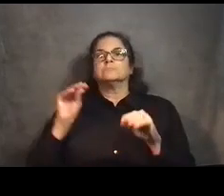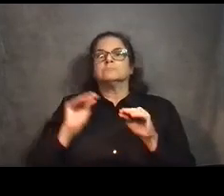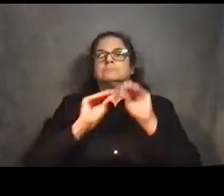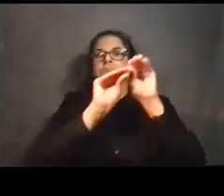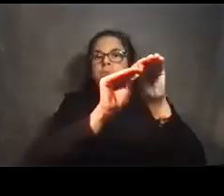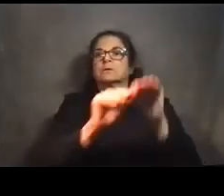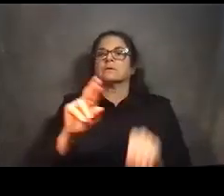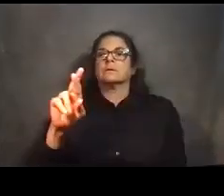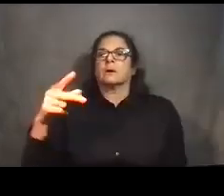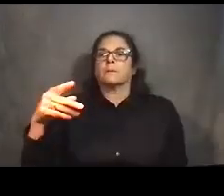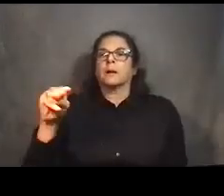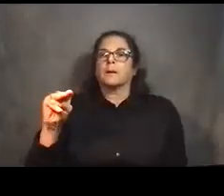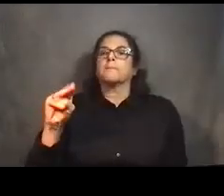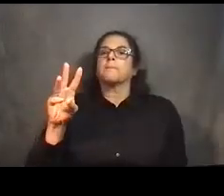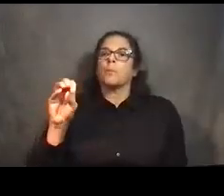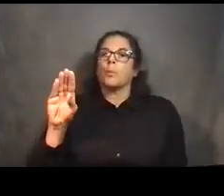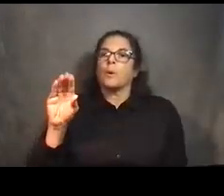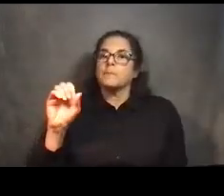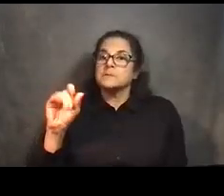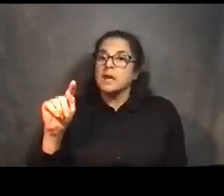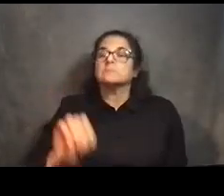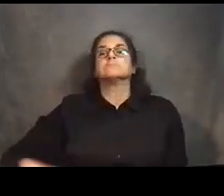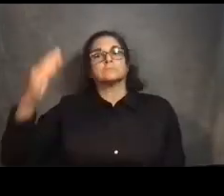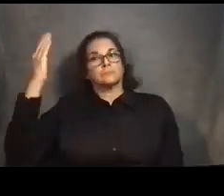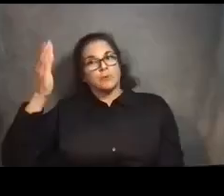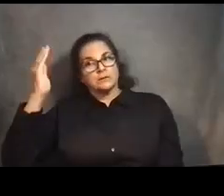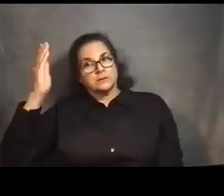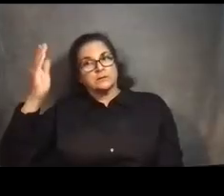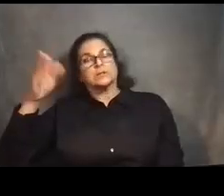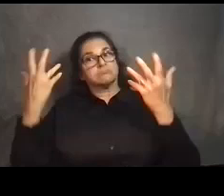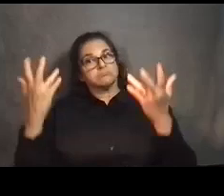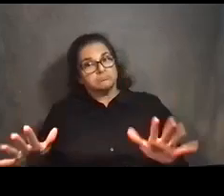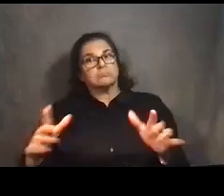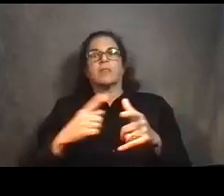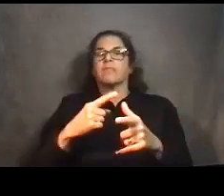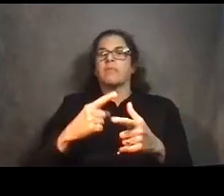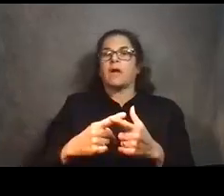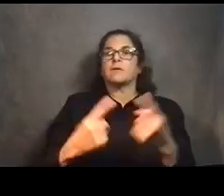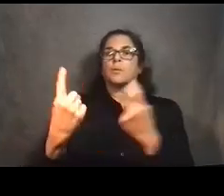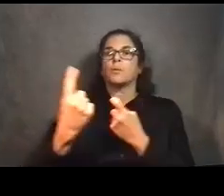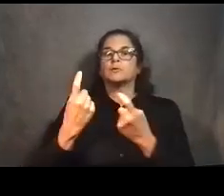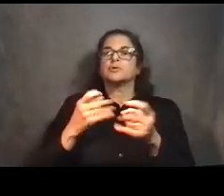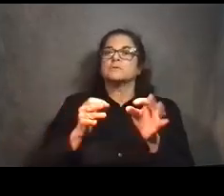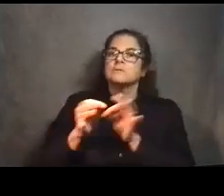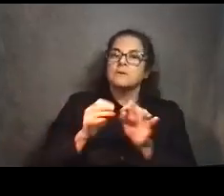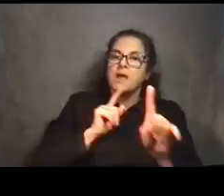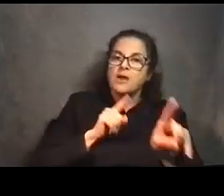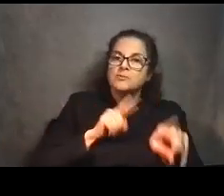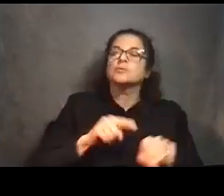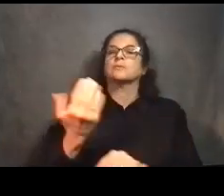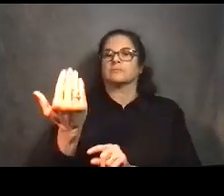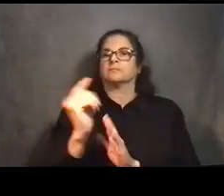Following the presentation, we will have a 15-minute question and answer session. Due to the large